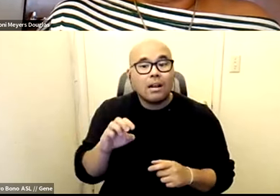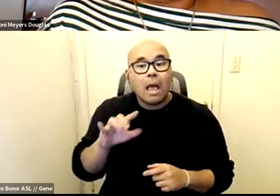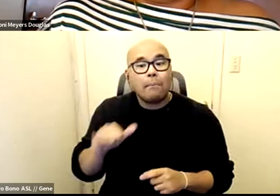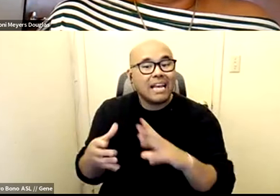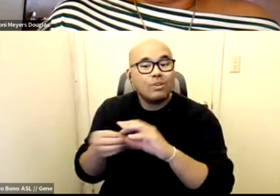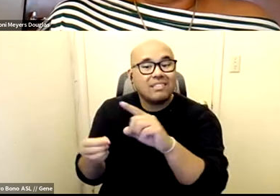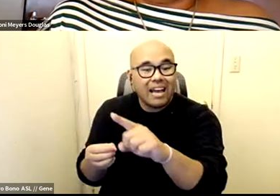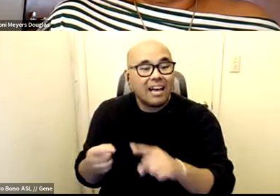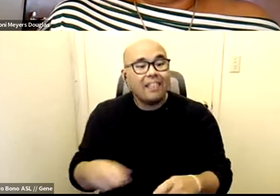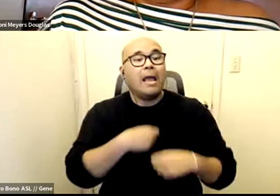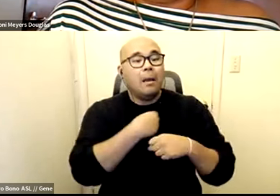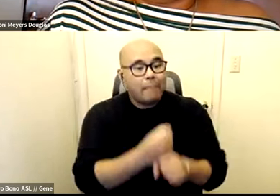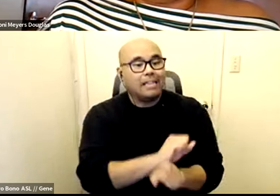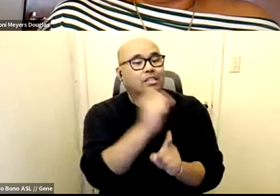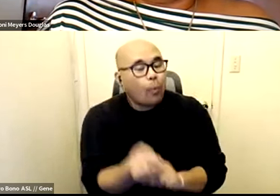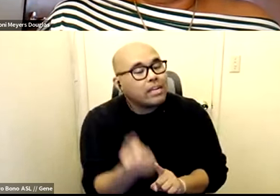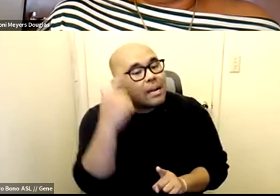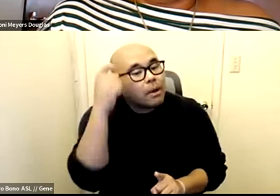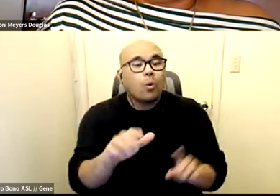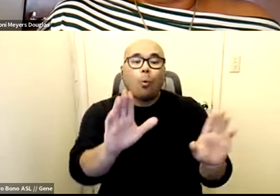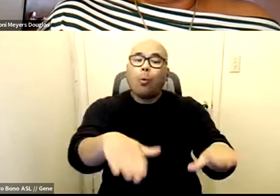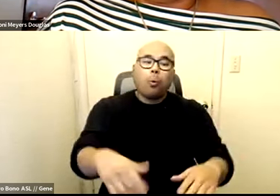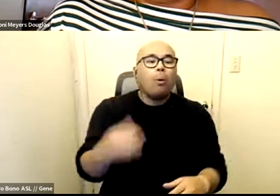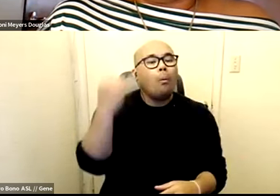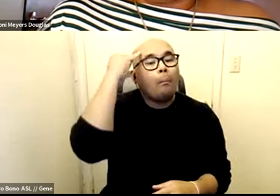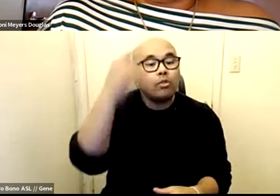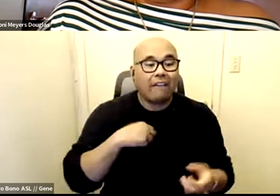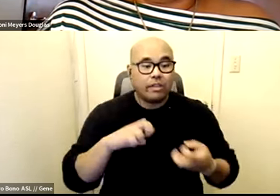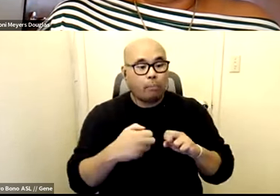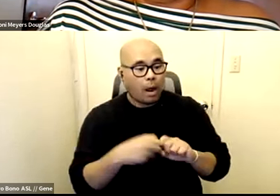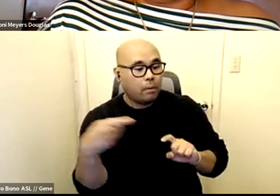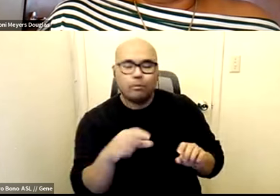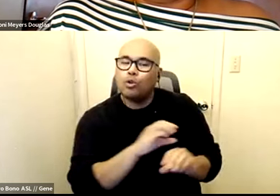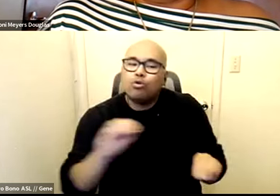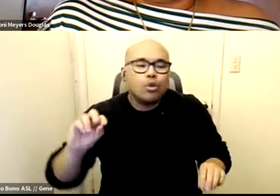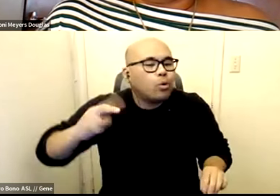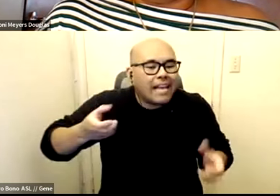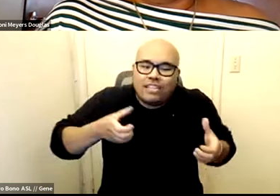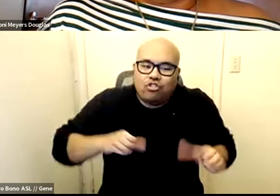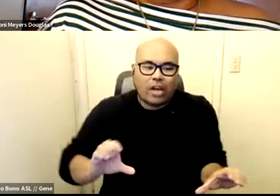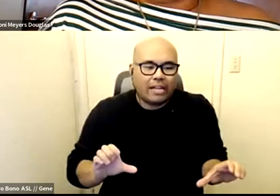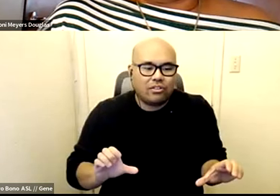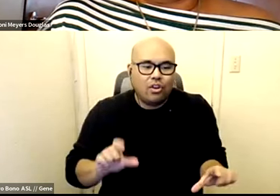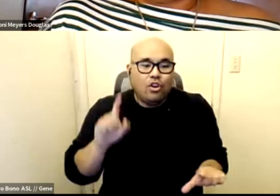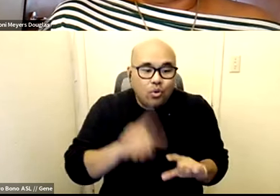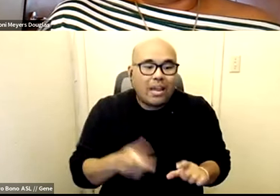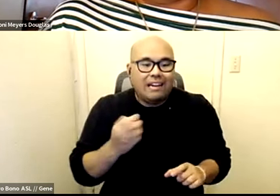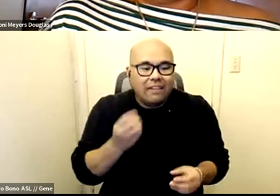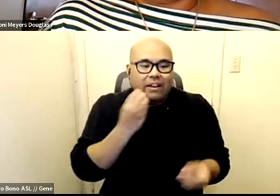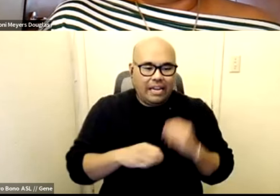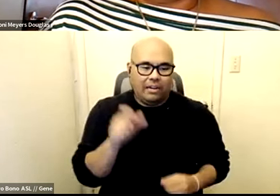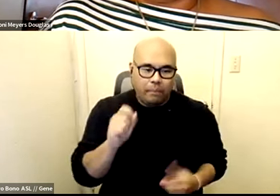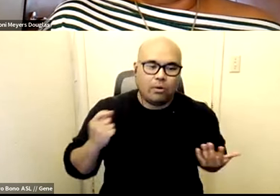they create the situation by saying if you've had this problem there's no second chance for you you now can't even eat right